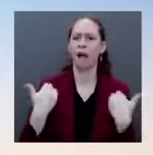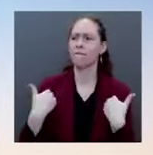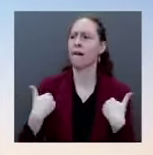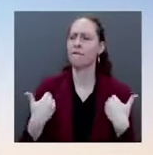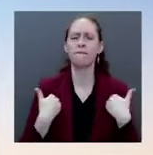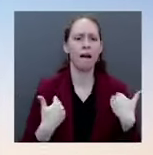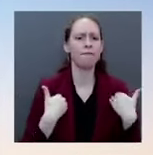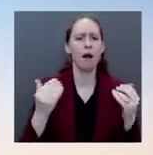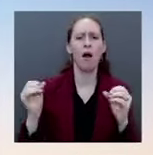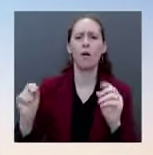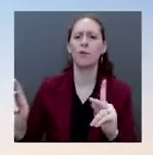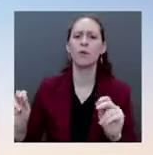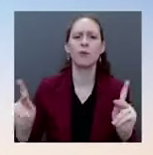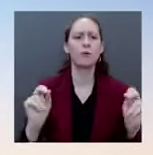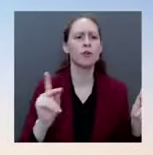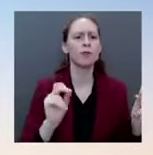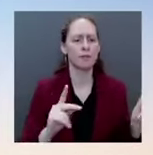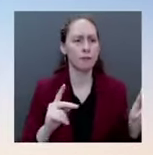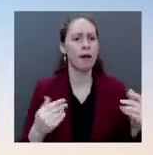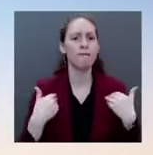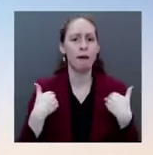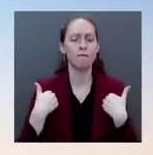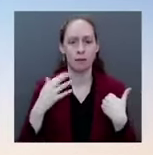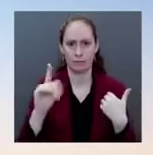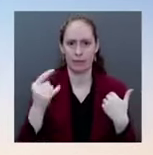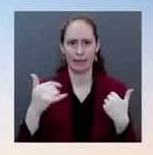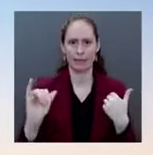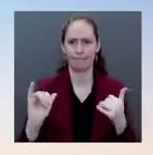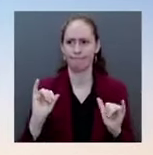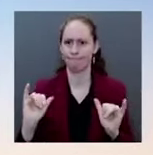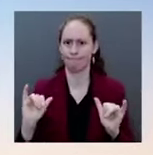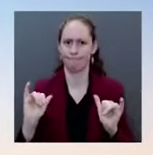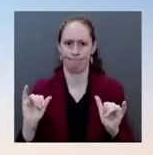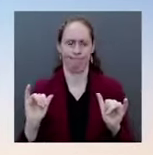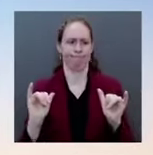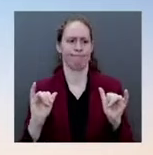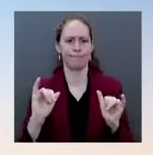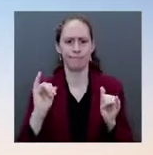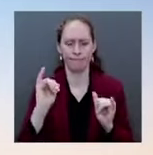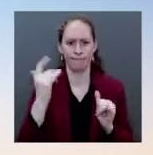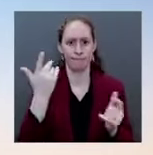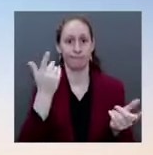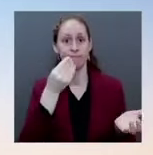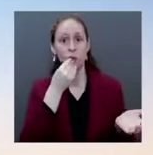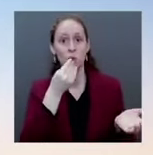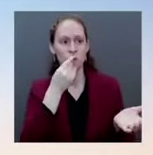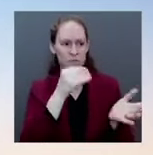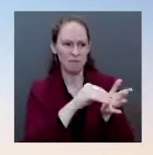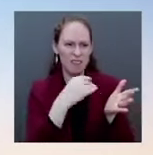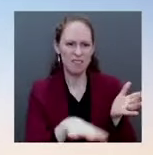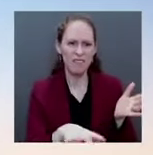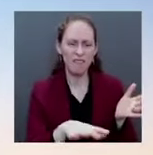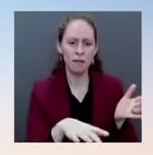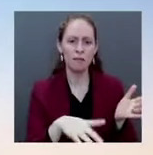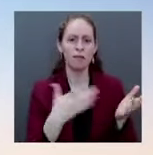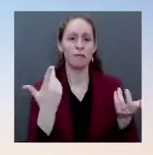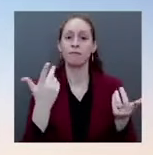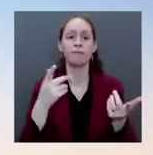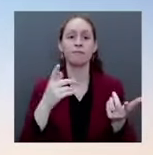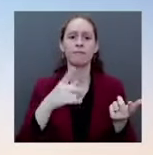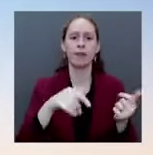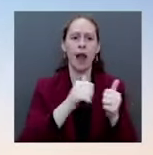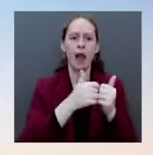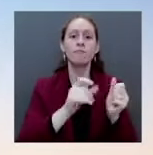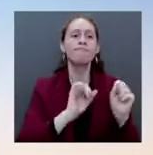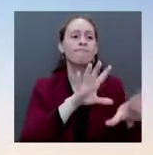not only of food, but costs of child care or the costs of health care, the components of the Build Back Better Plan would directly